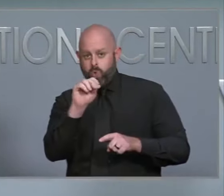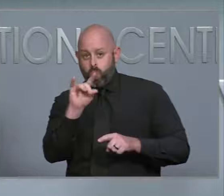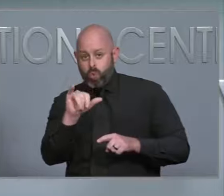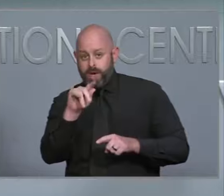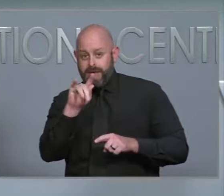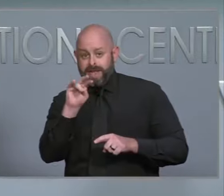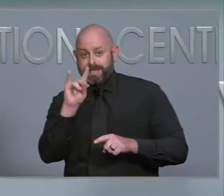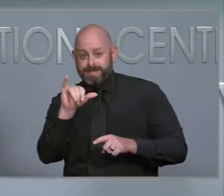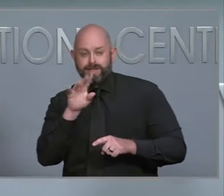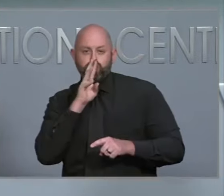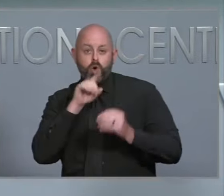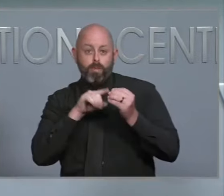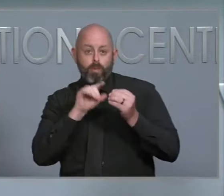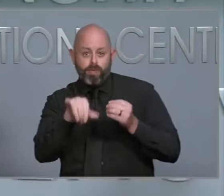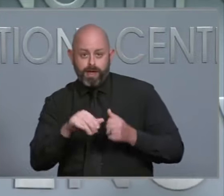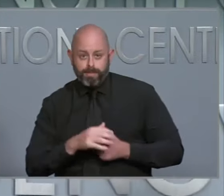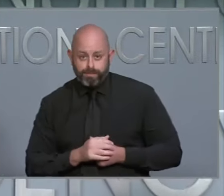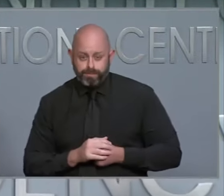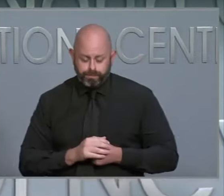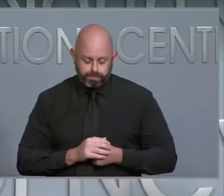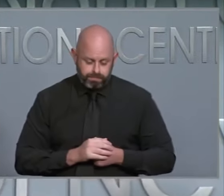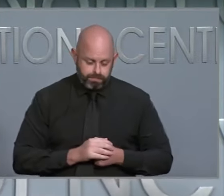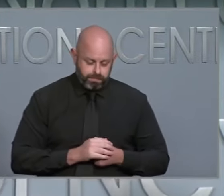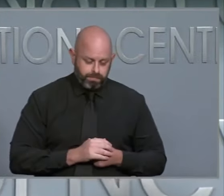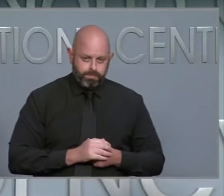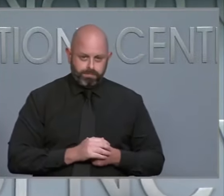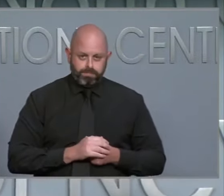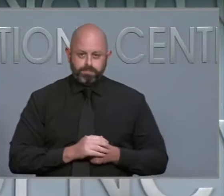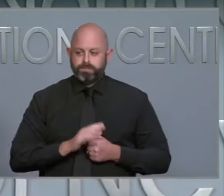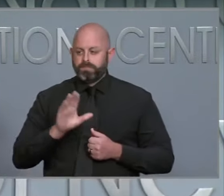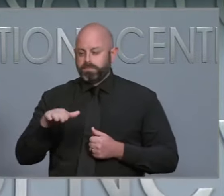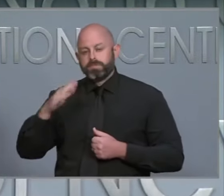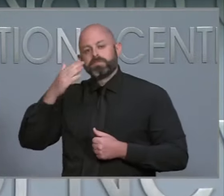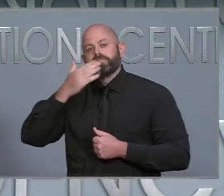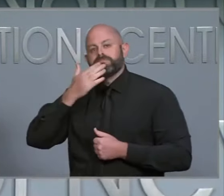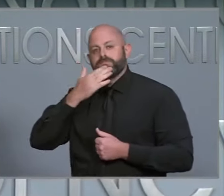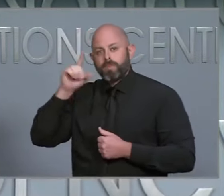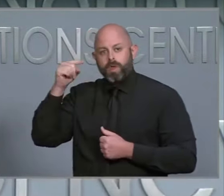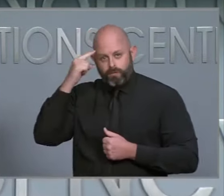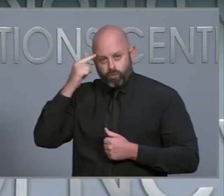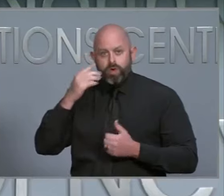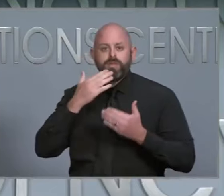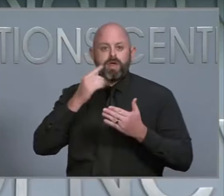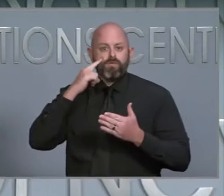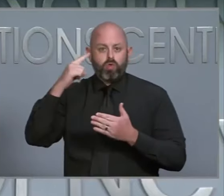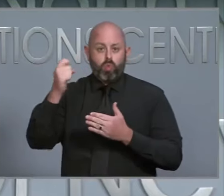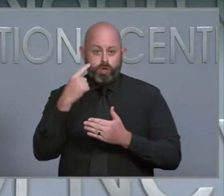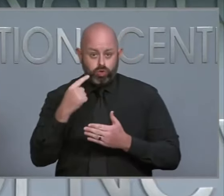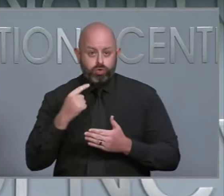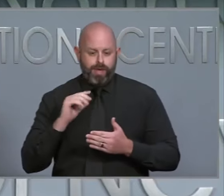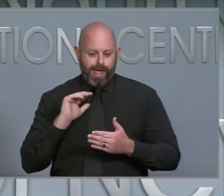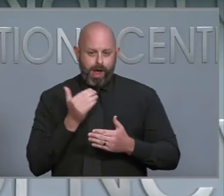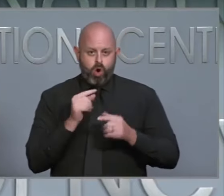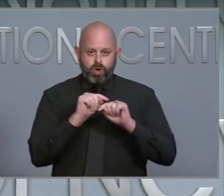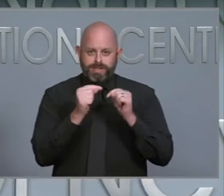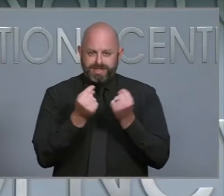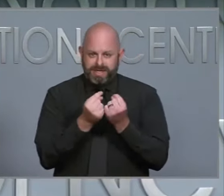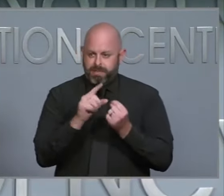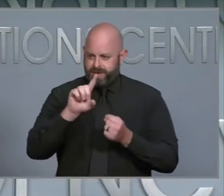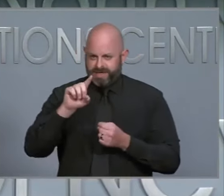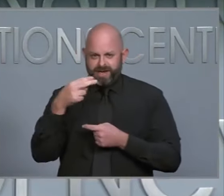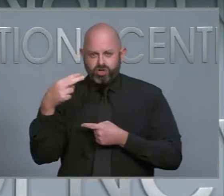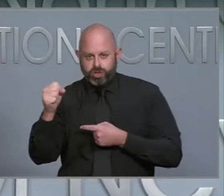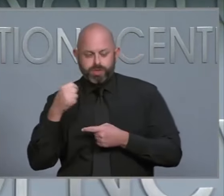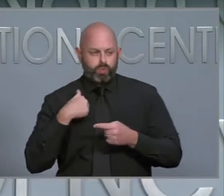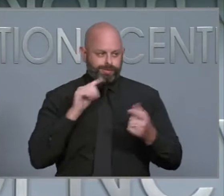Thank you, Governor, and thank you, Will, for that question. Our team is in active contact with all of our healthcare facilities